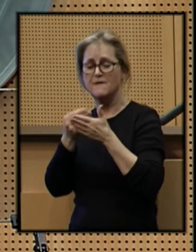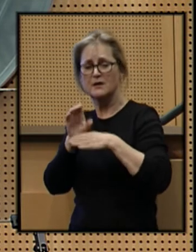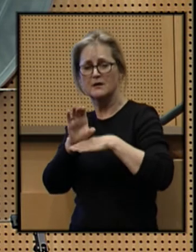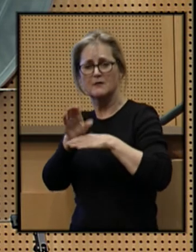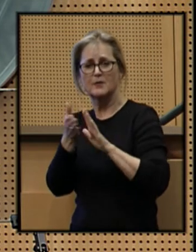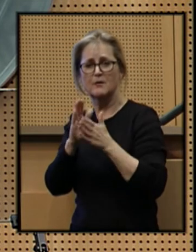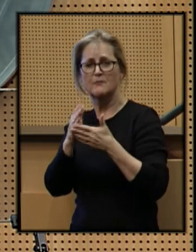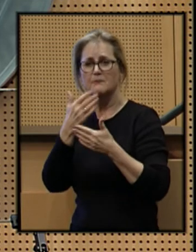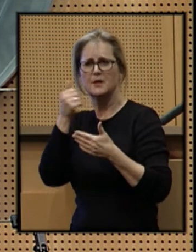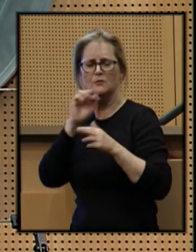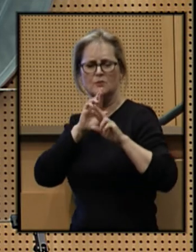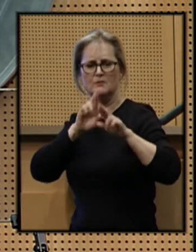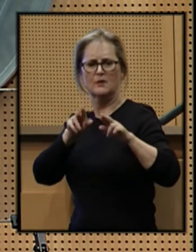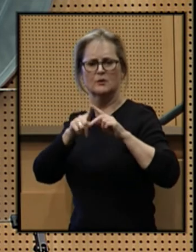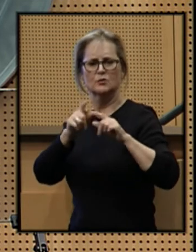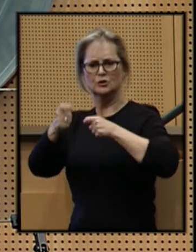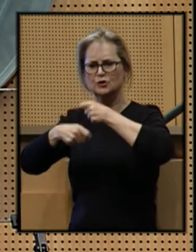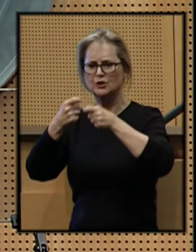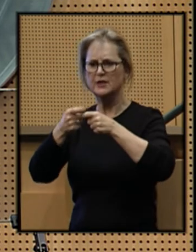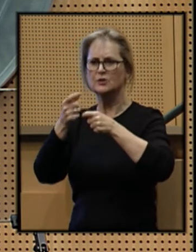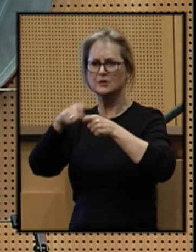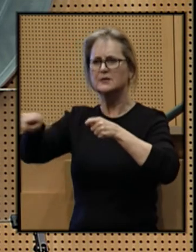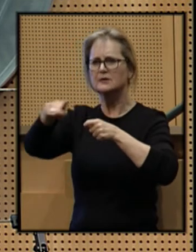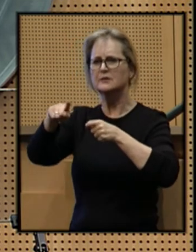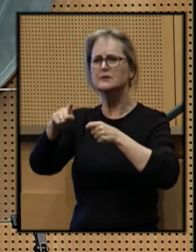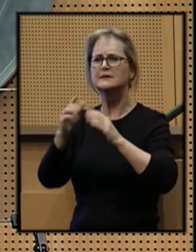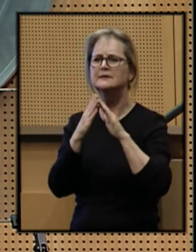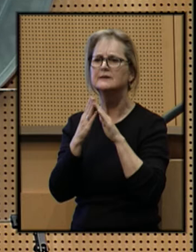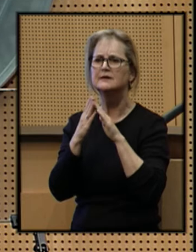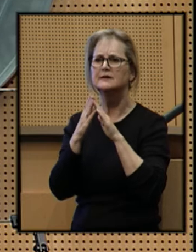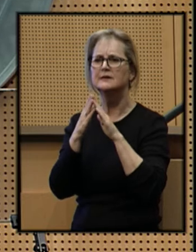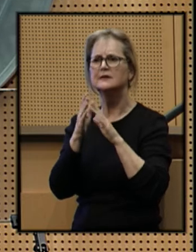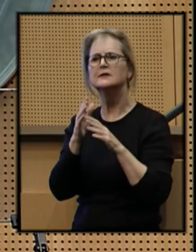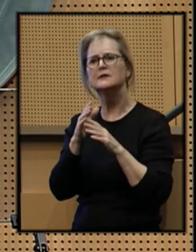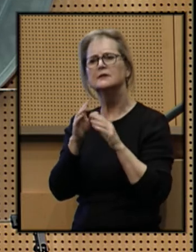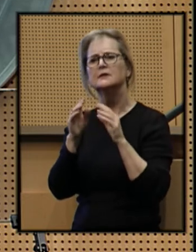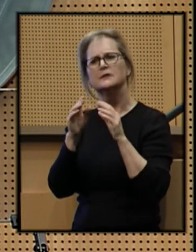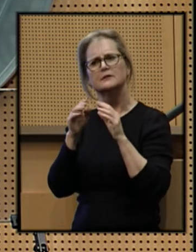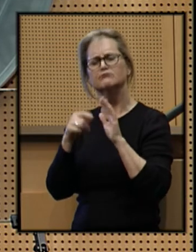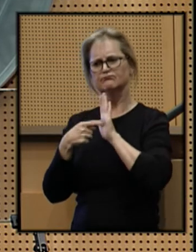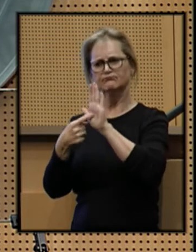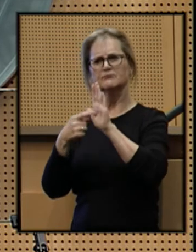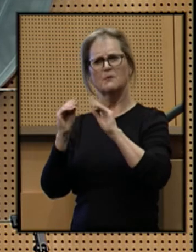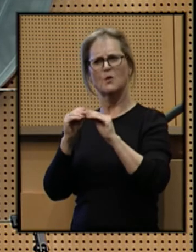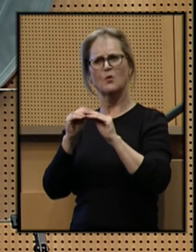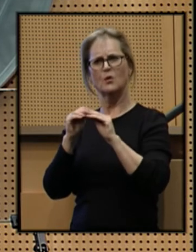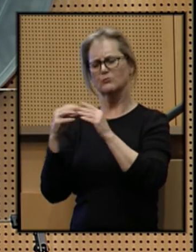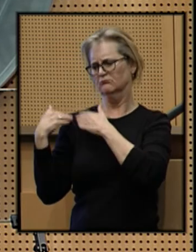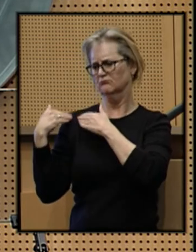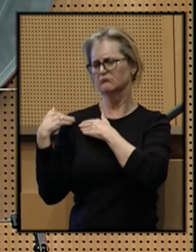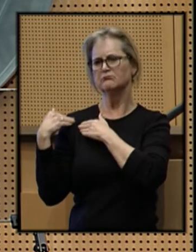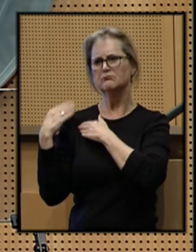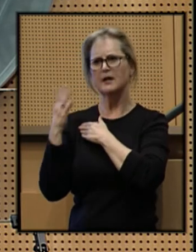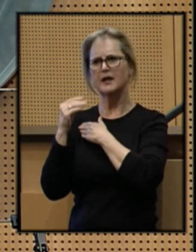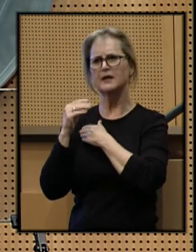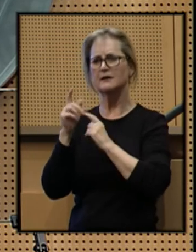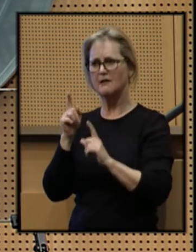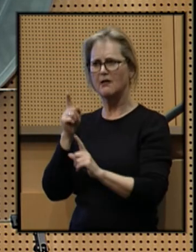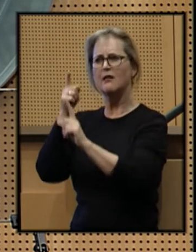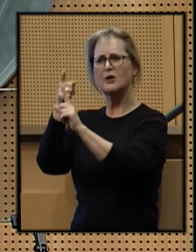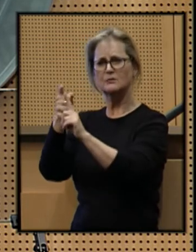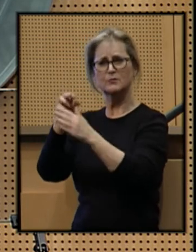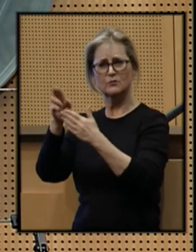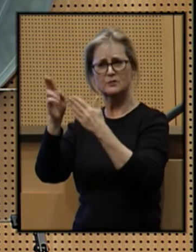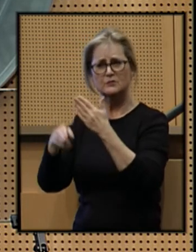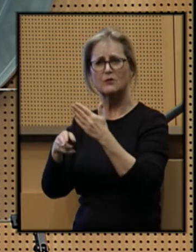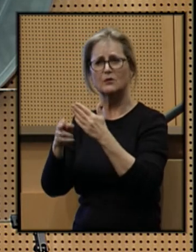more responsive to changes on the ground, driving more transparency and accountability, and ultimately, as a